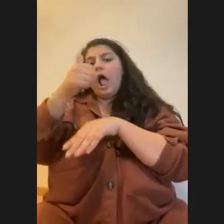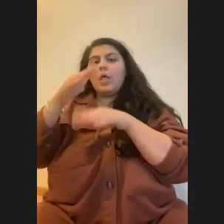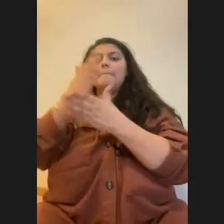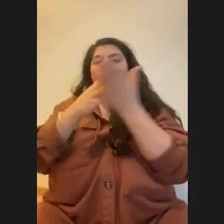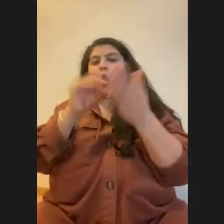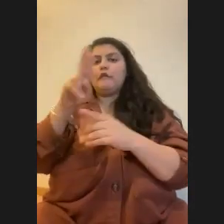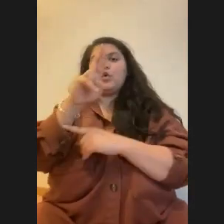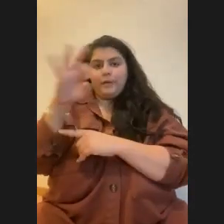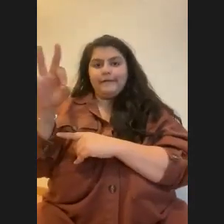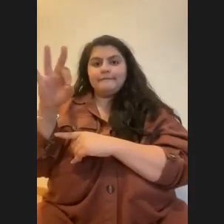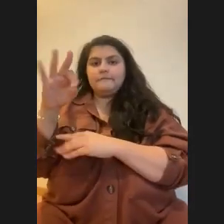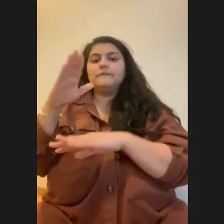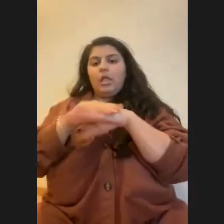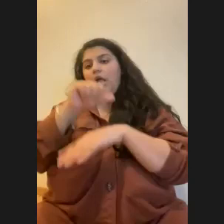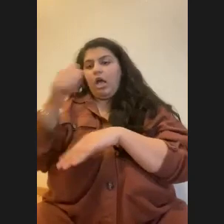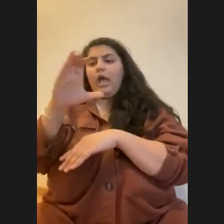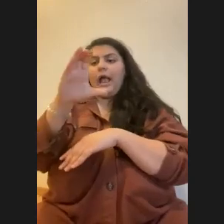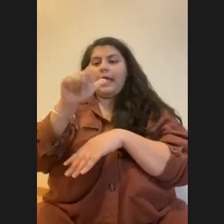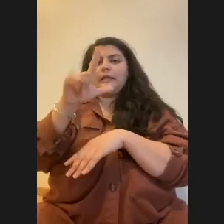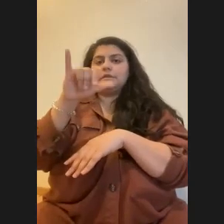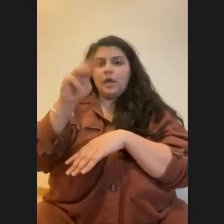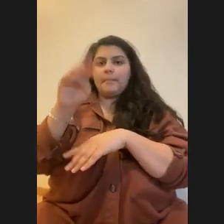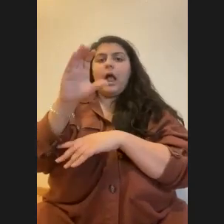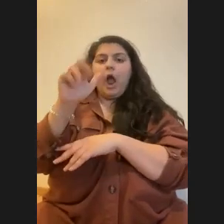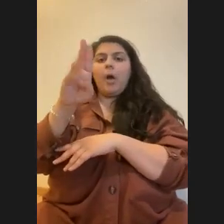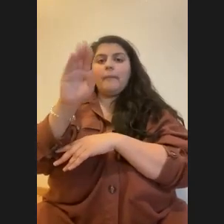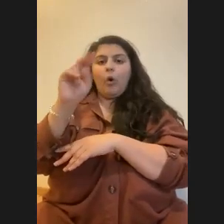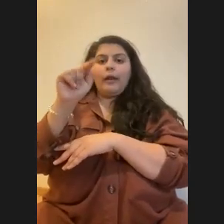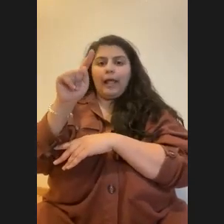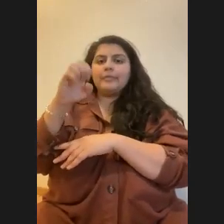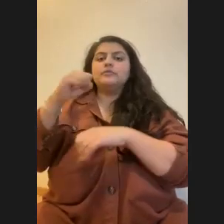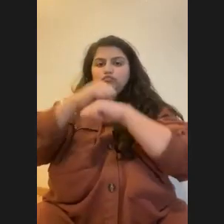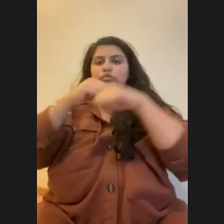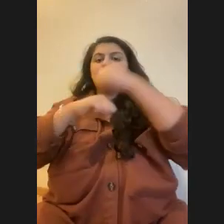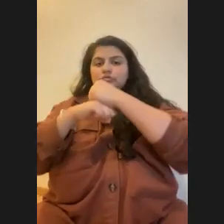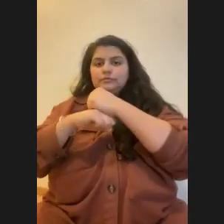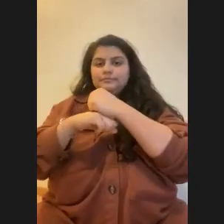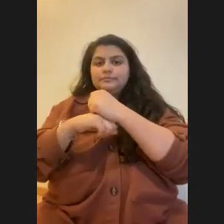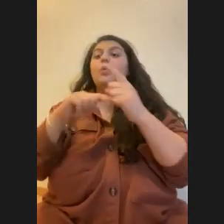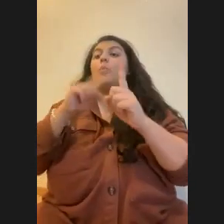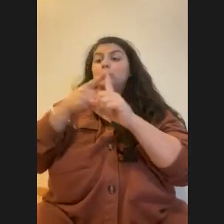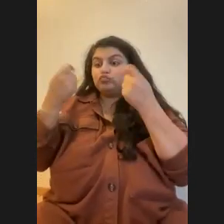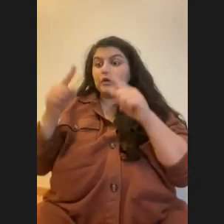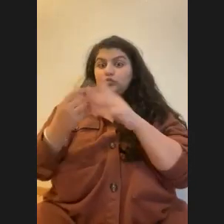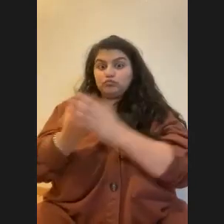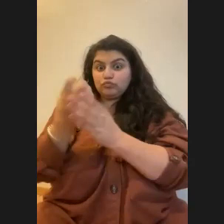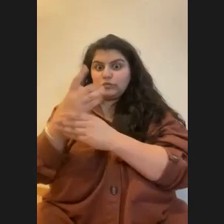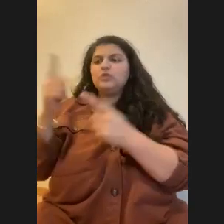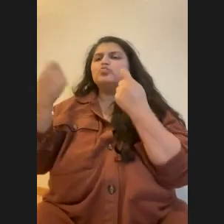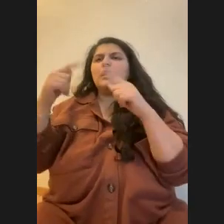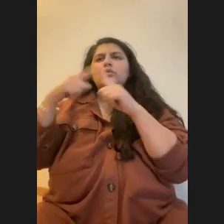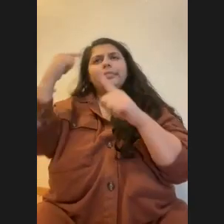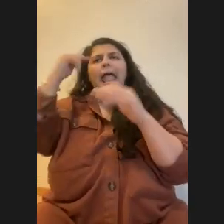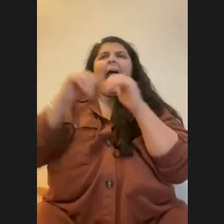right? Other calcium carbonate structures, um, for reef restoration, a lot of people are looking into like what substrates they can put out on reefs